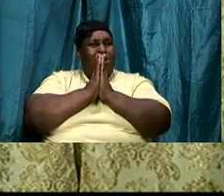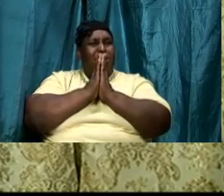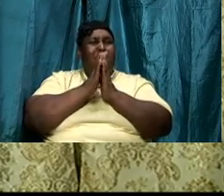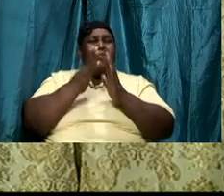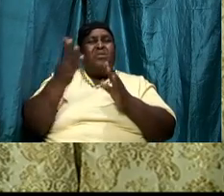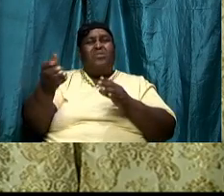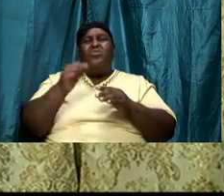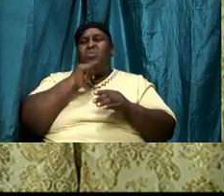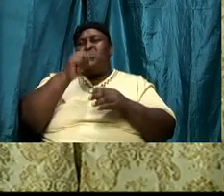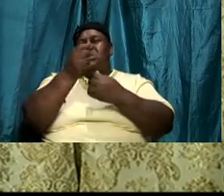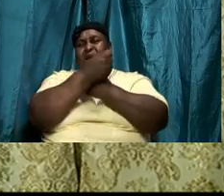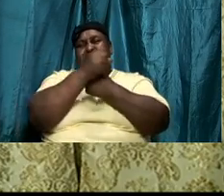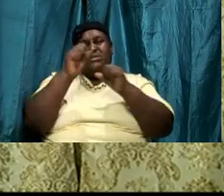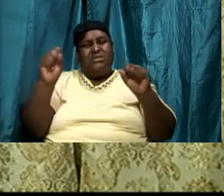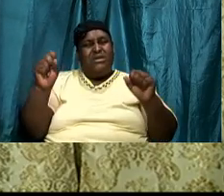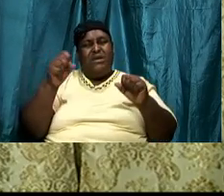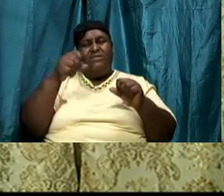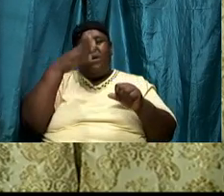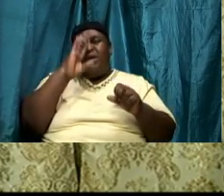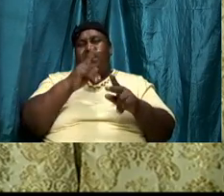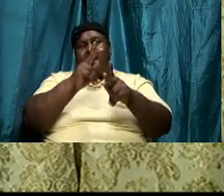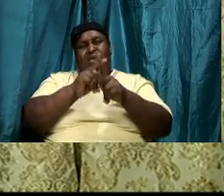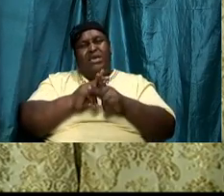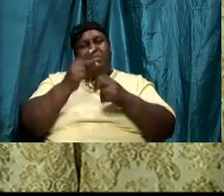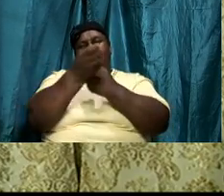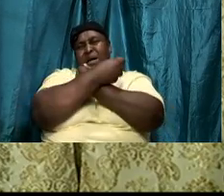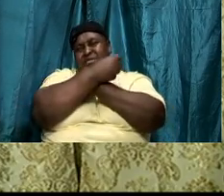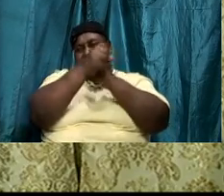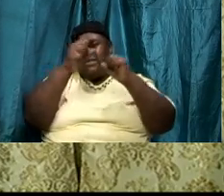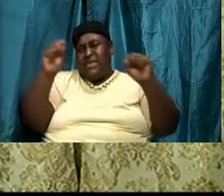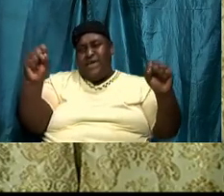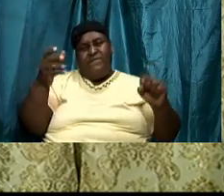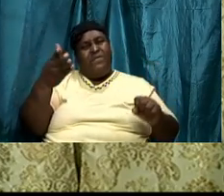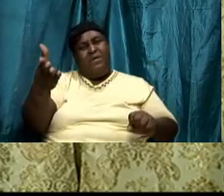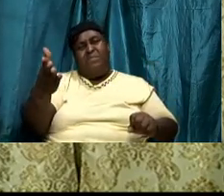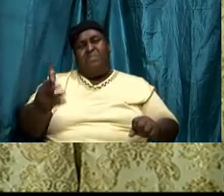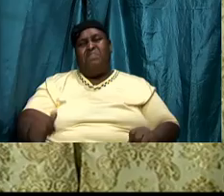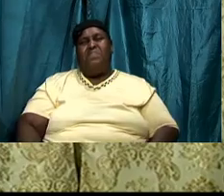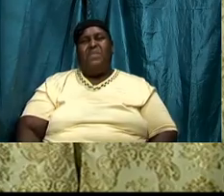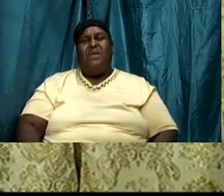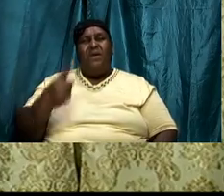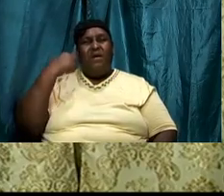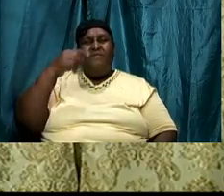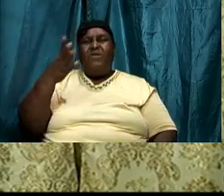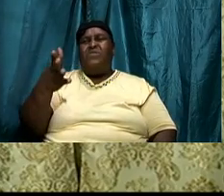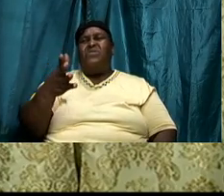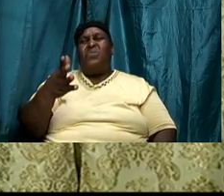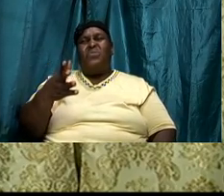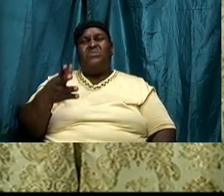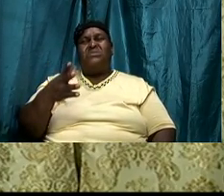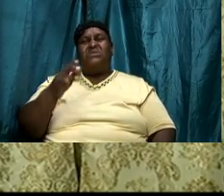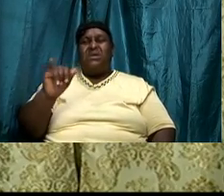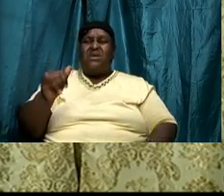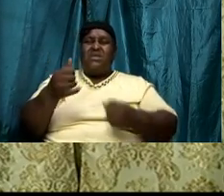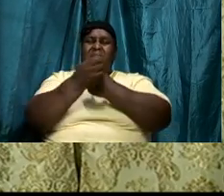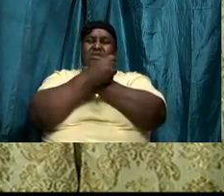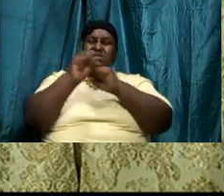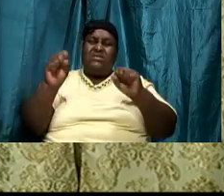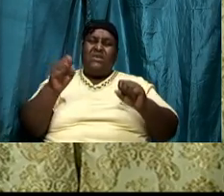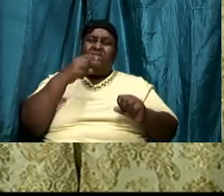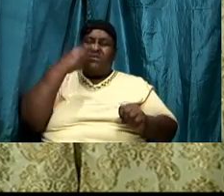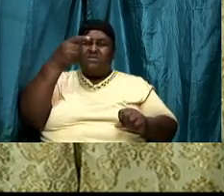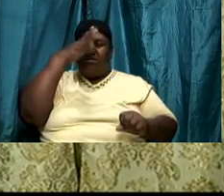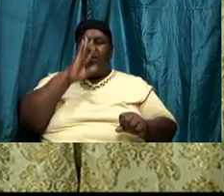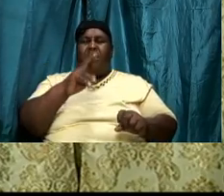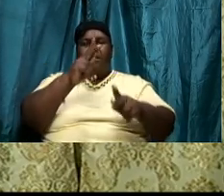unsaved God keep them sorry God save them and for those that are saved say God keep them and keep us